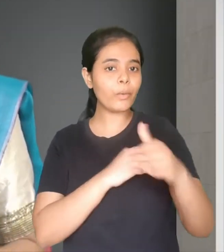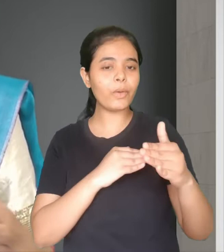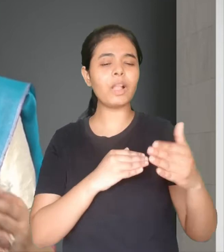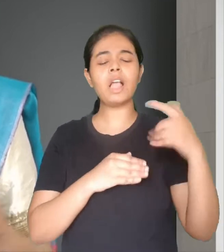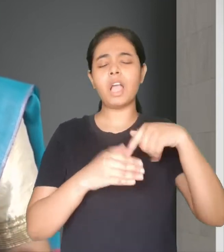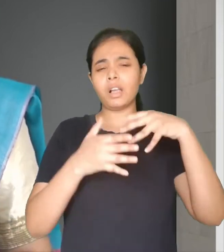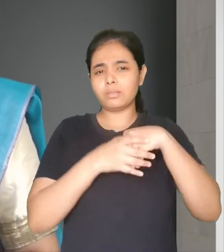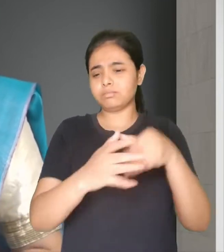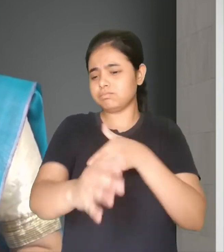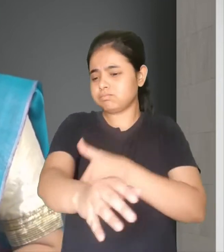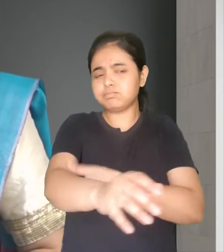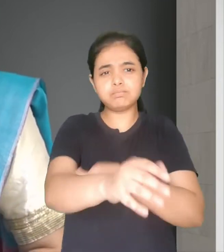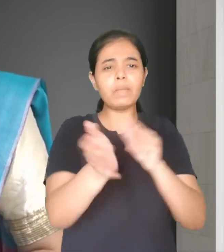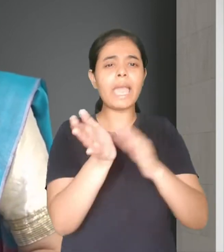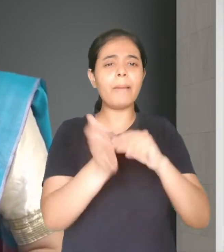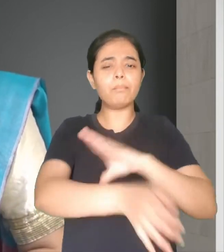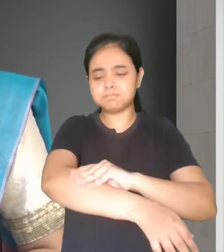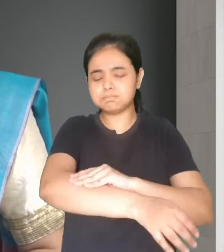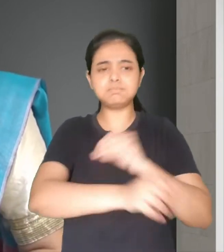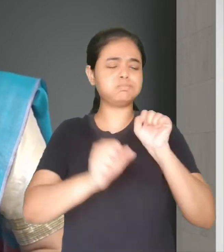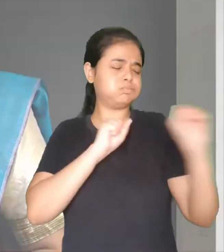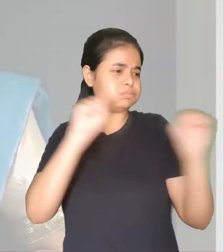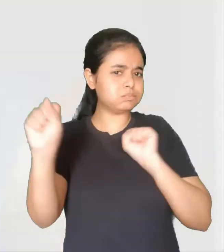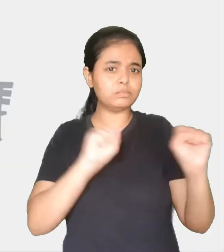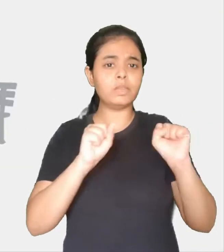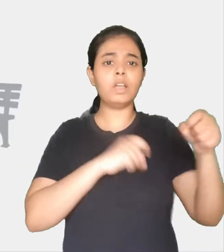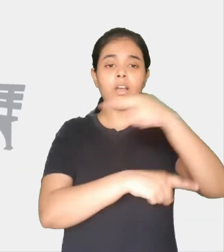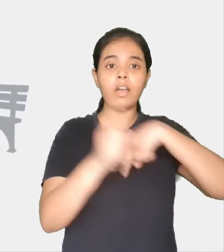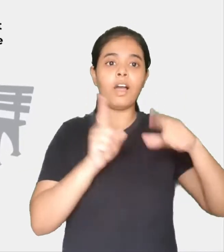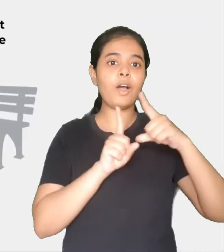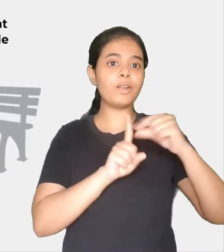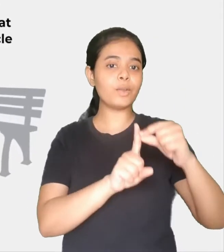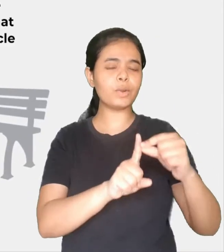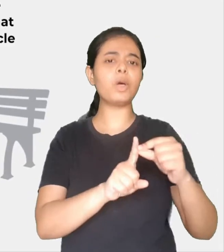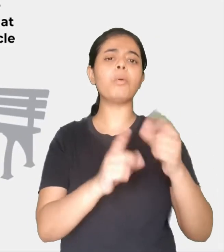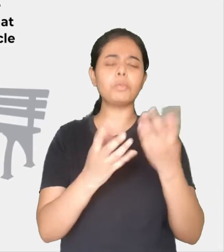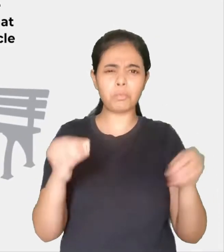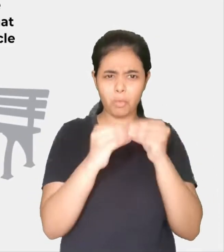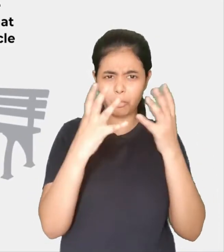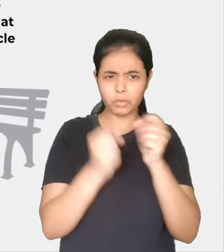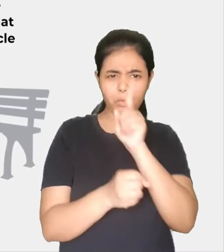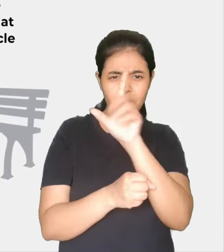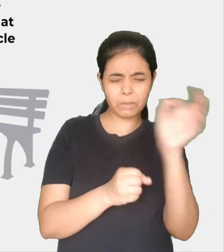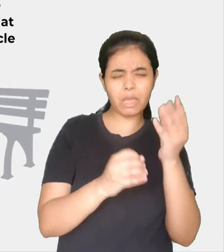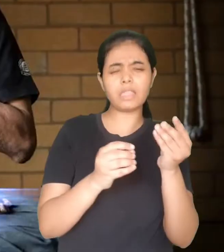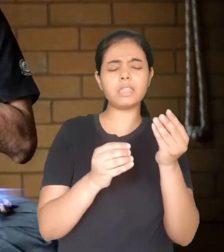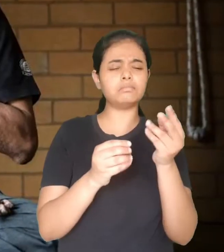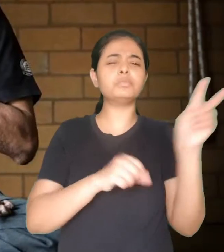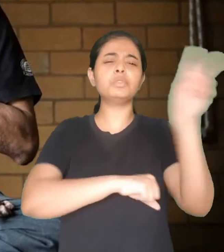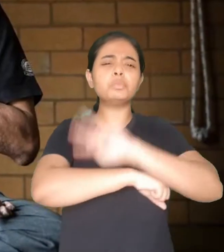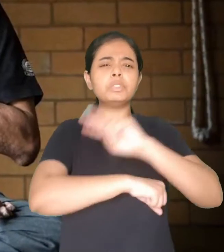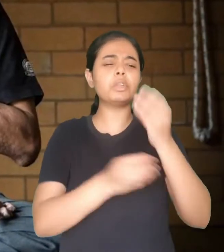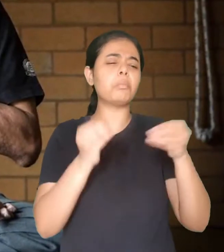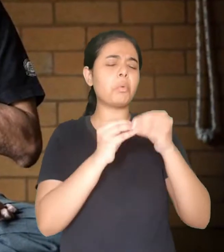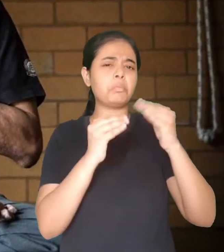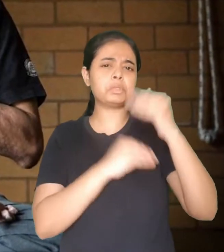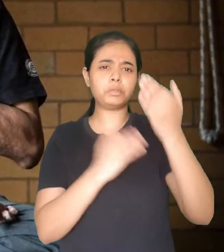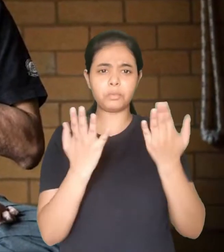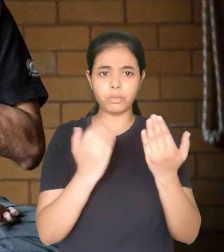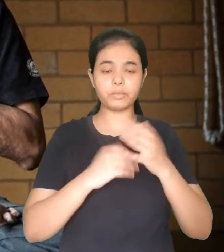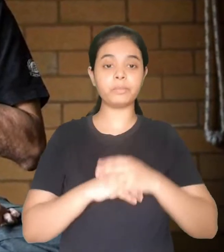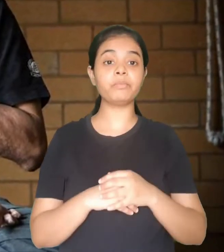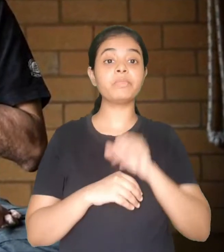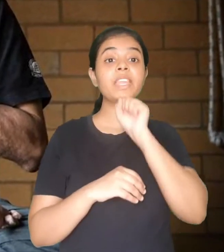group in the body should be added to the exercise regimen or 2 or more days a week. For older